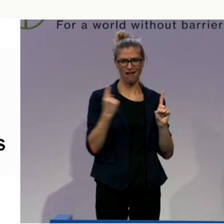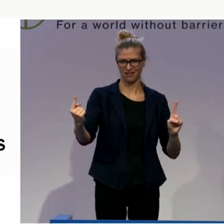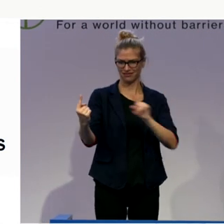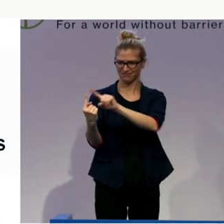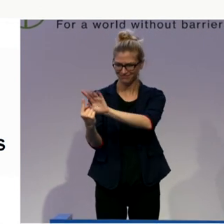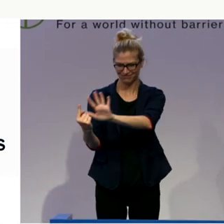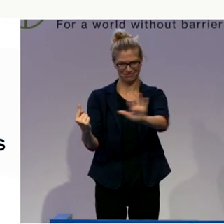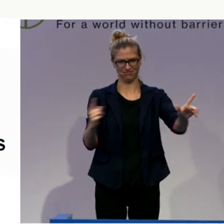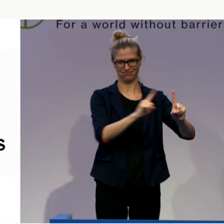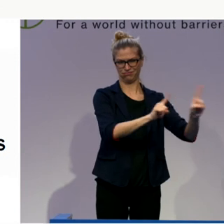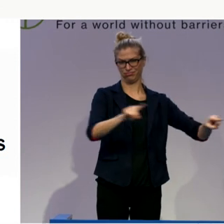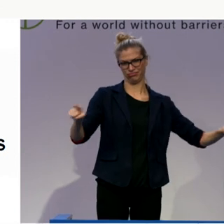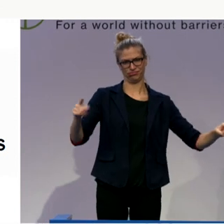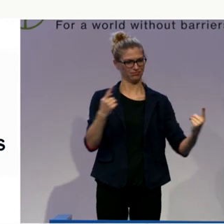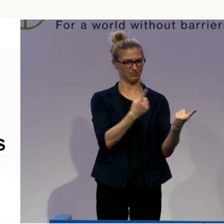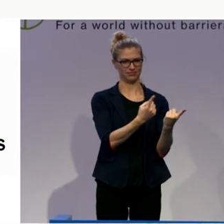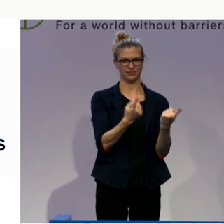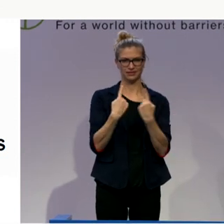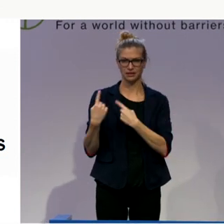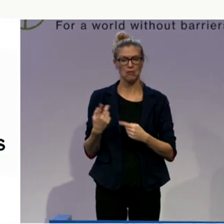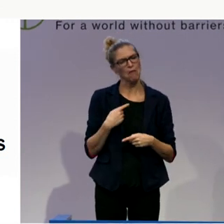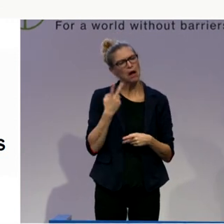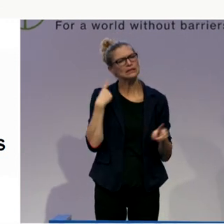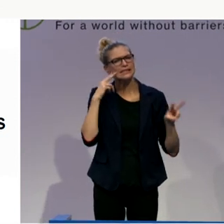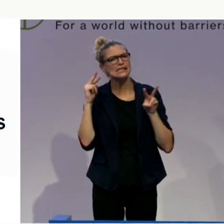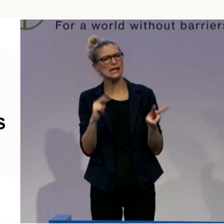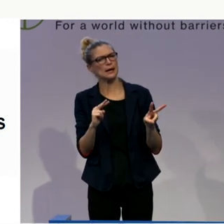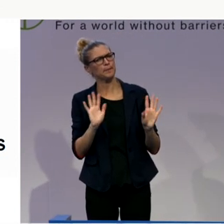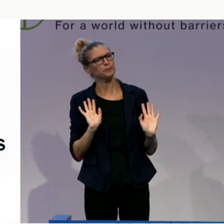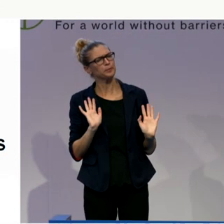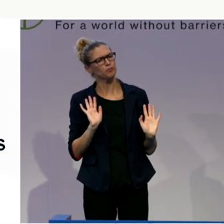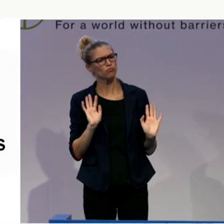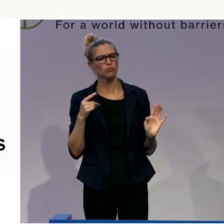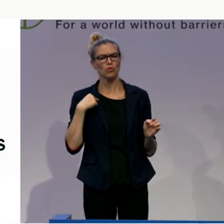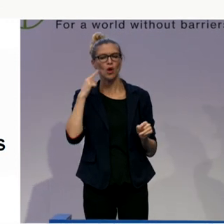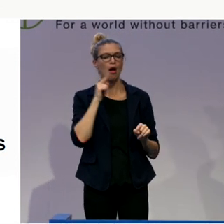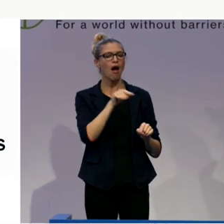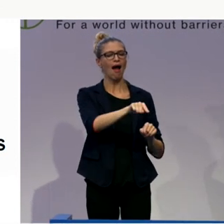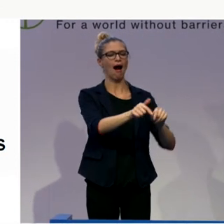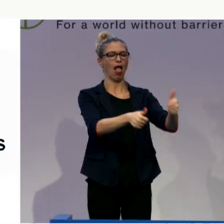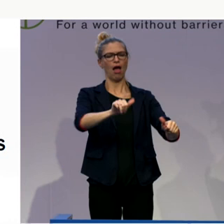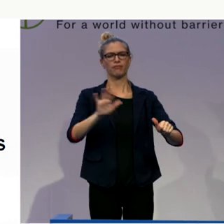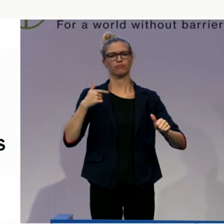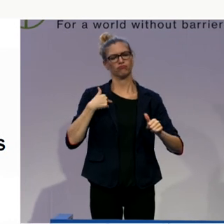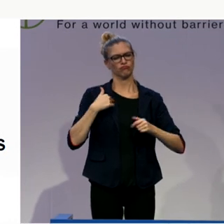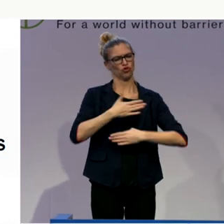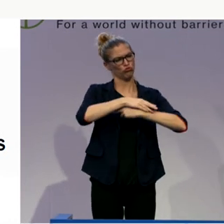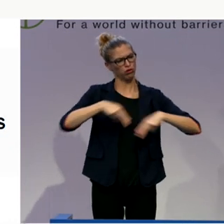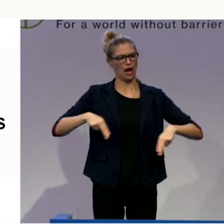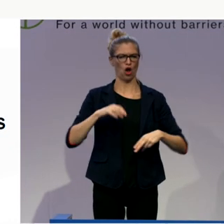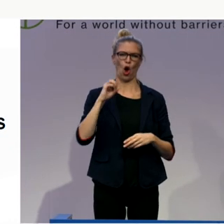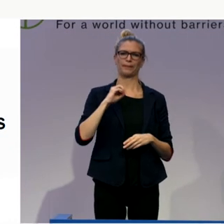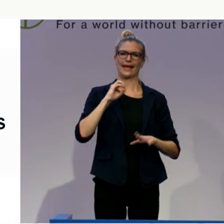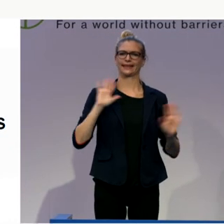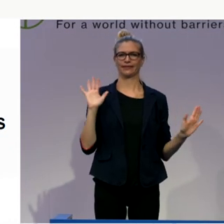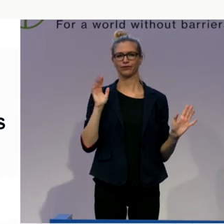and that has a good sound objectivity in it. And then it is applied in